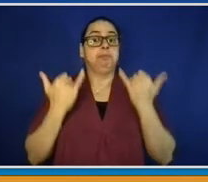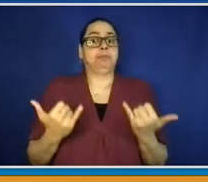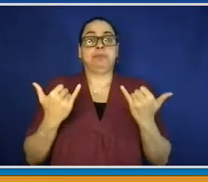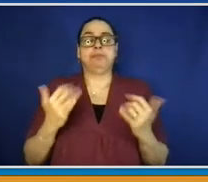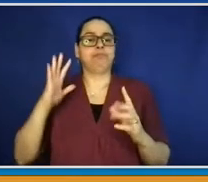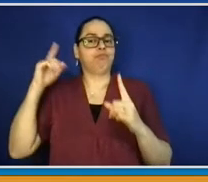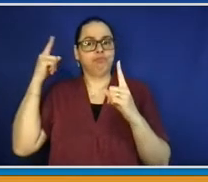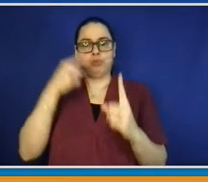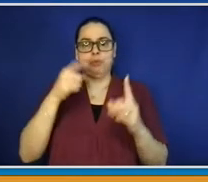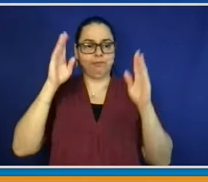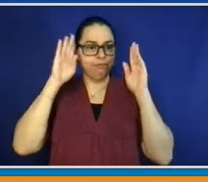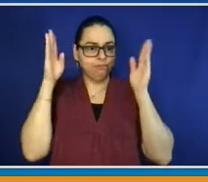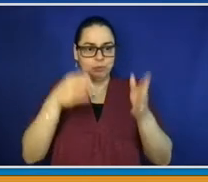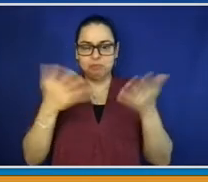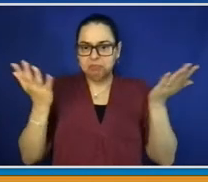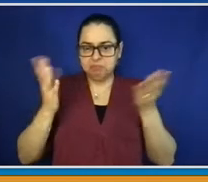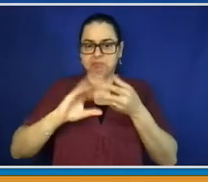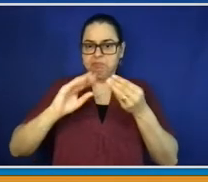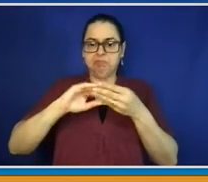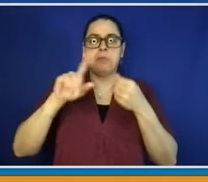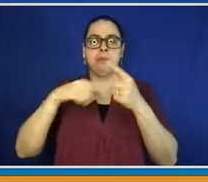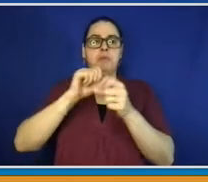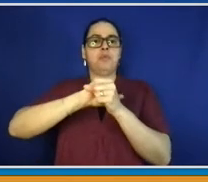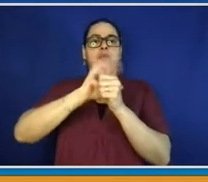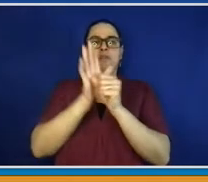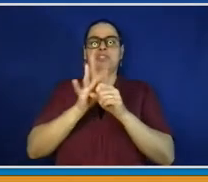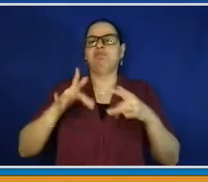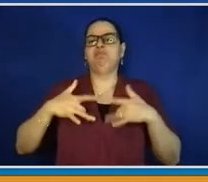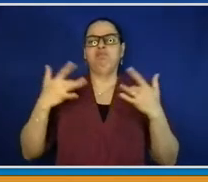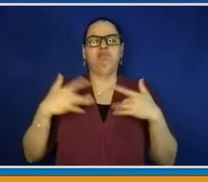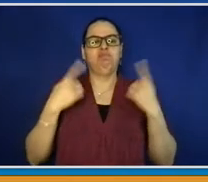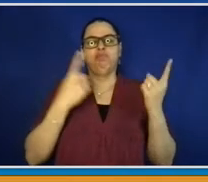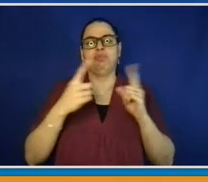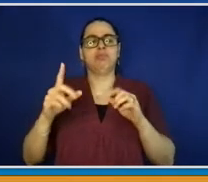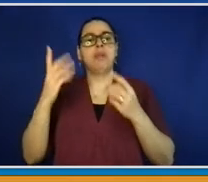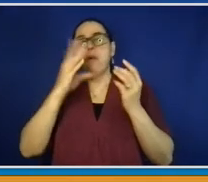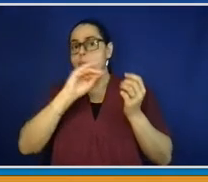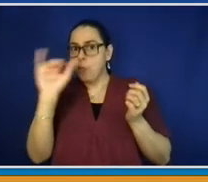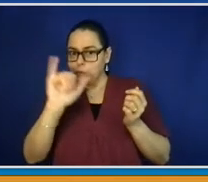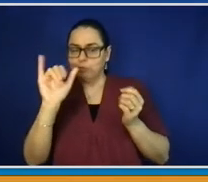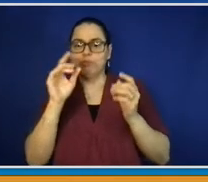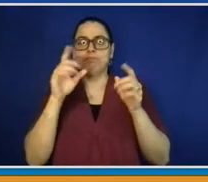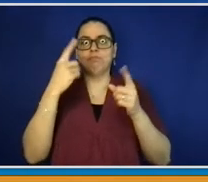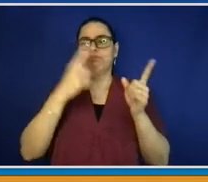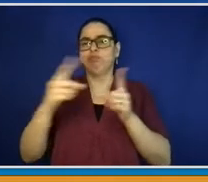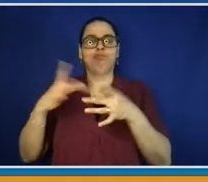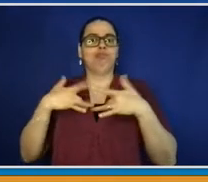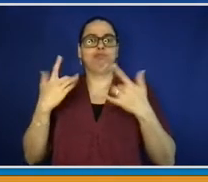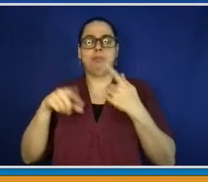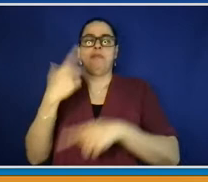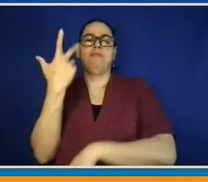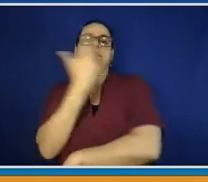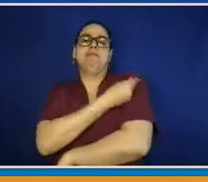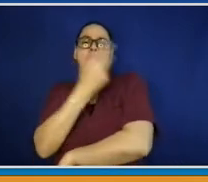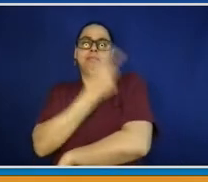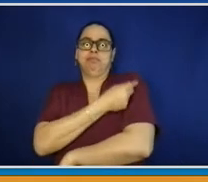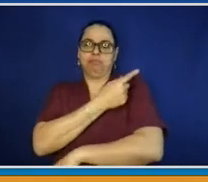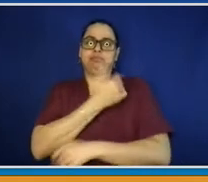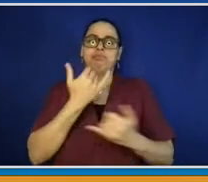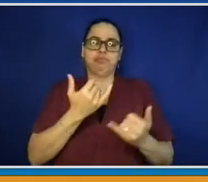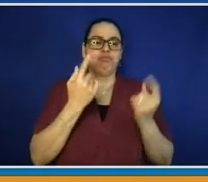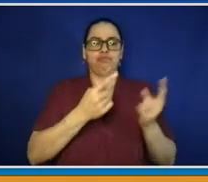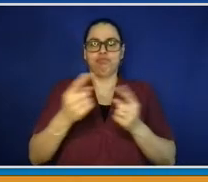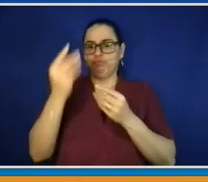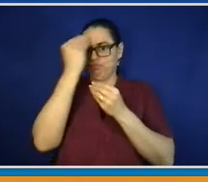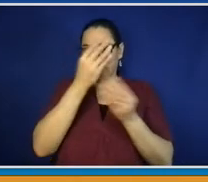some other information that we think is important. Today we're going to talk about our tourism and film efforts, and we have Natasha Caputo, who's director of our